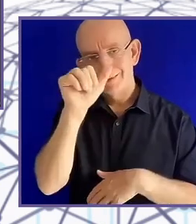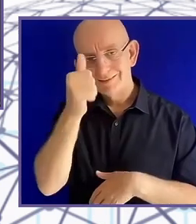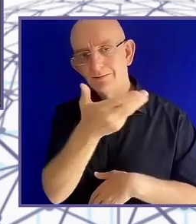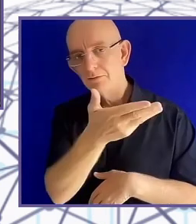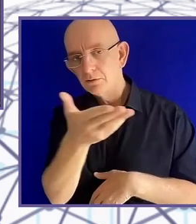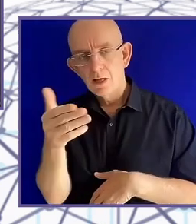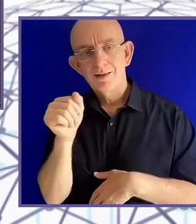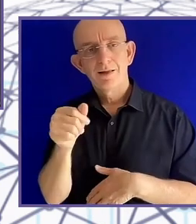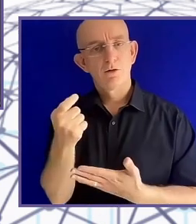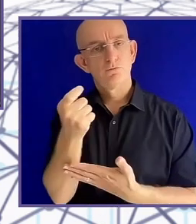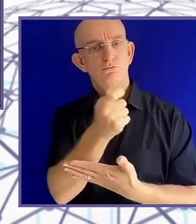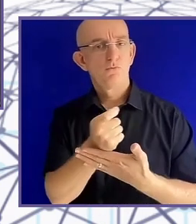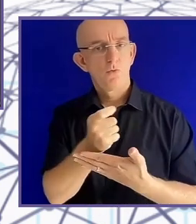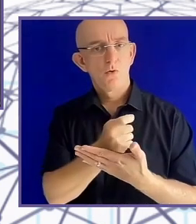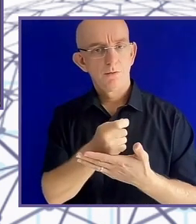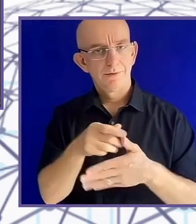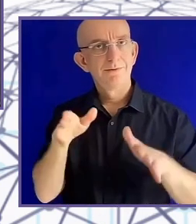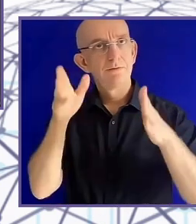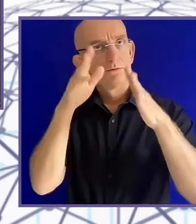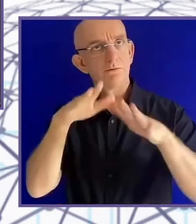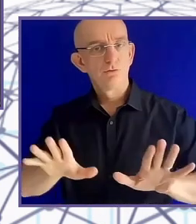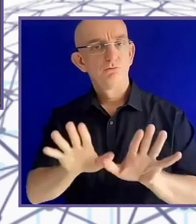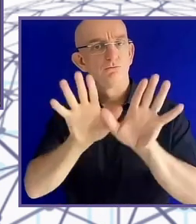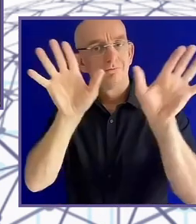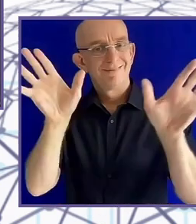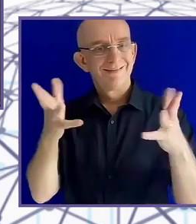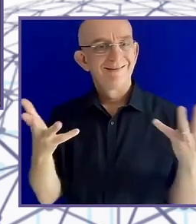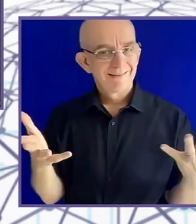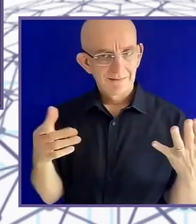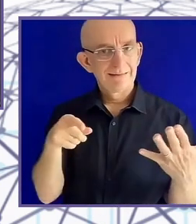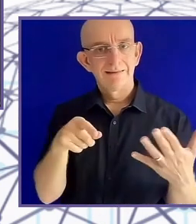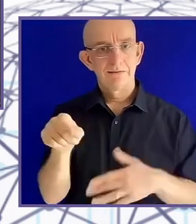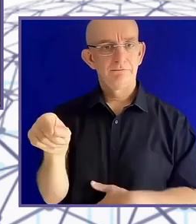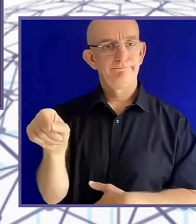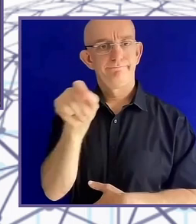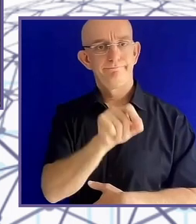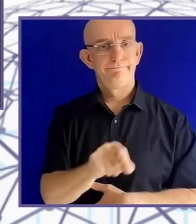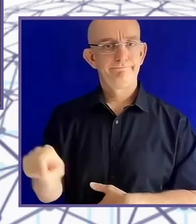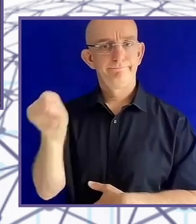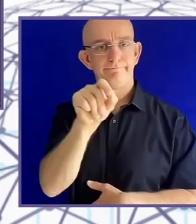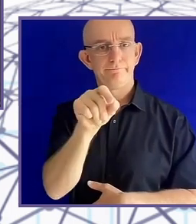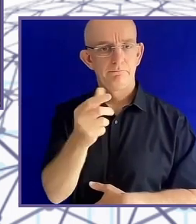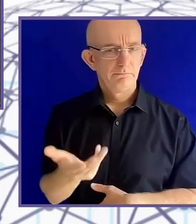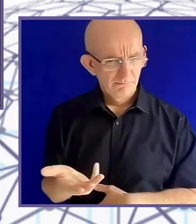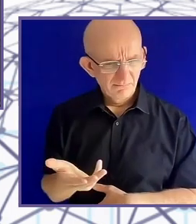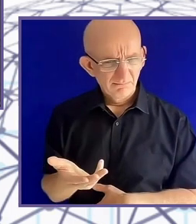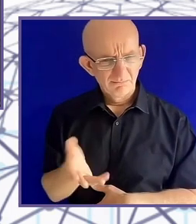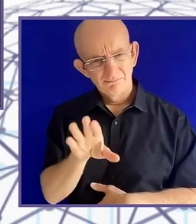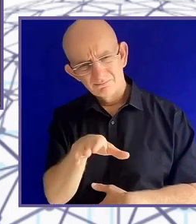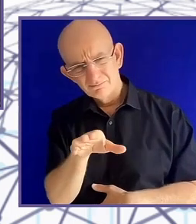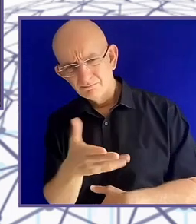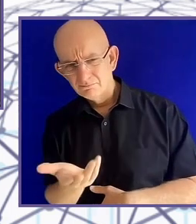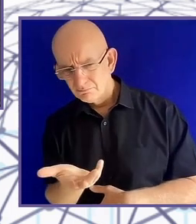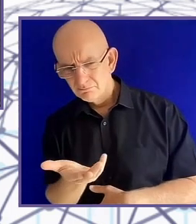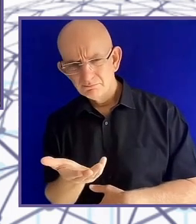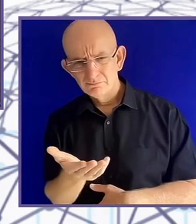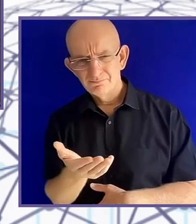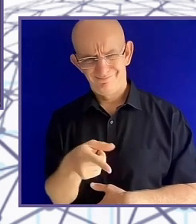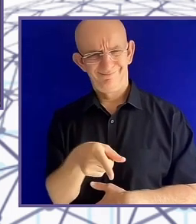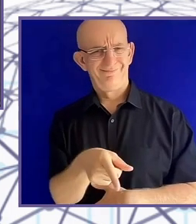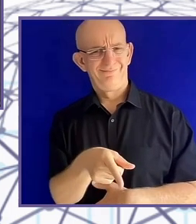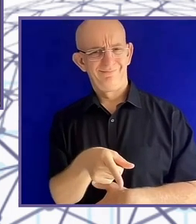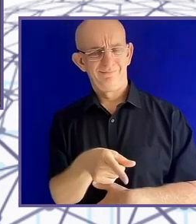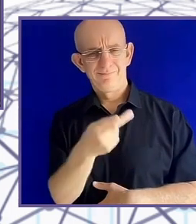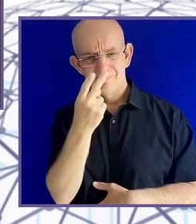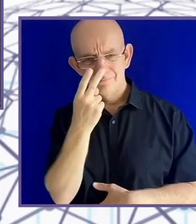done research with them, the one girl was explaining to me that the reason it was a tree is because she always hugged the tree. So she hugged the tree on the way to work. So her